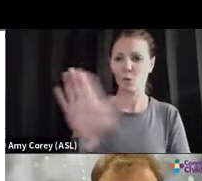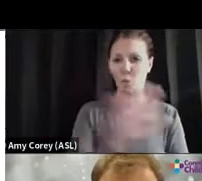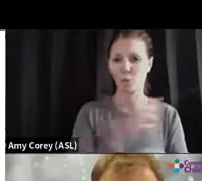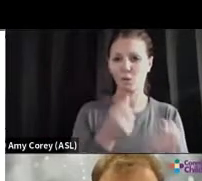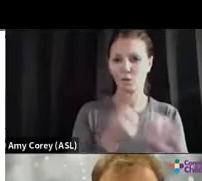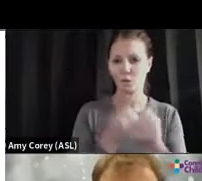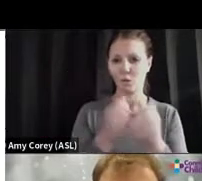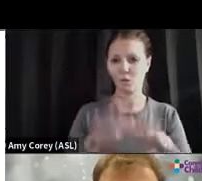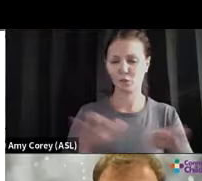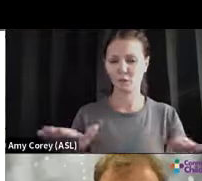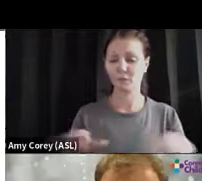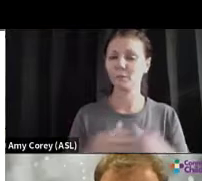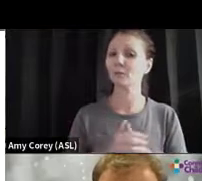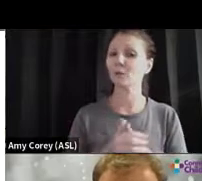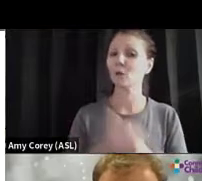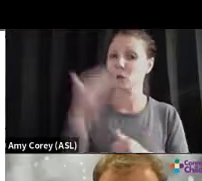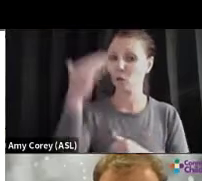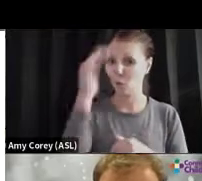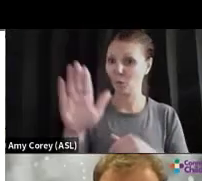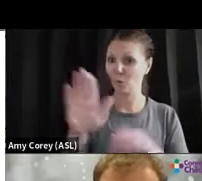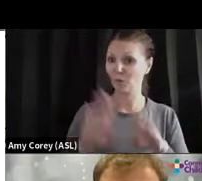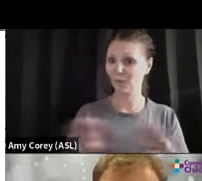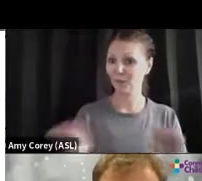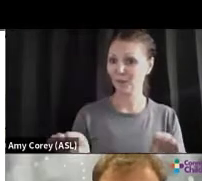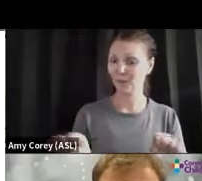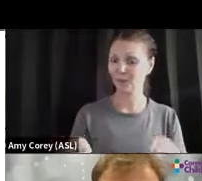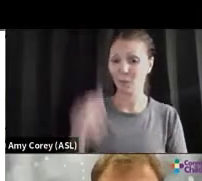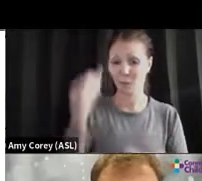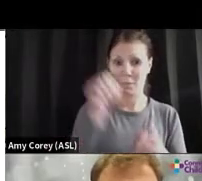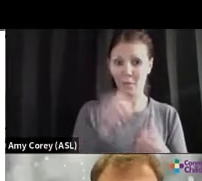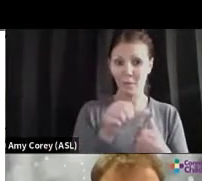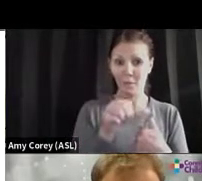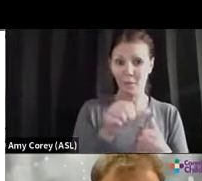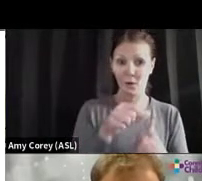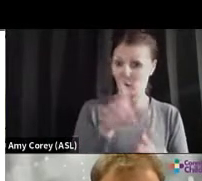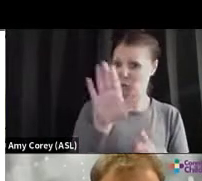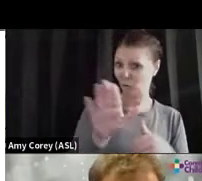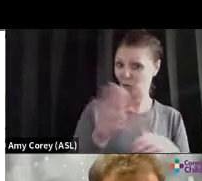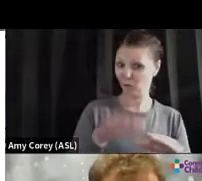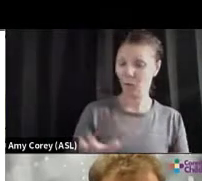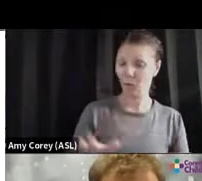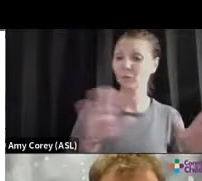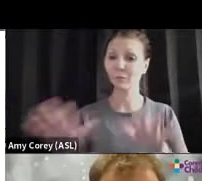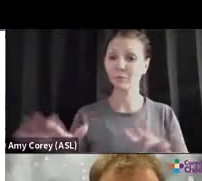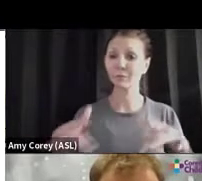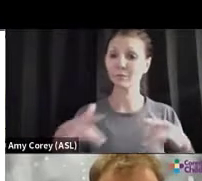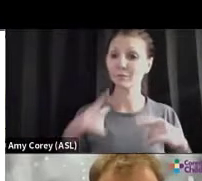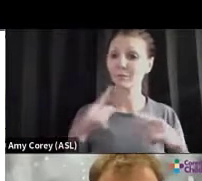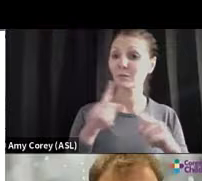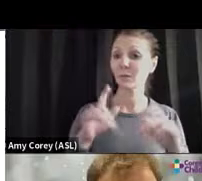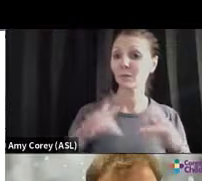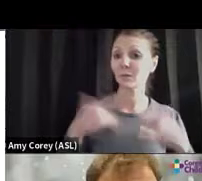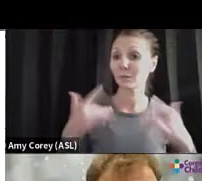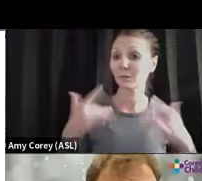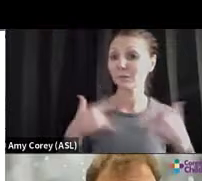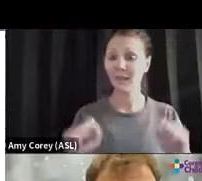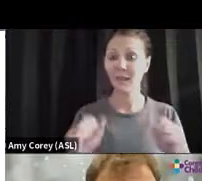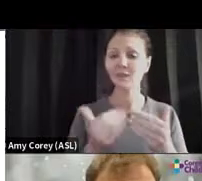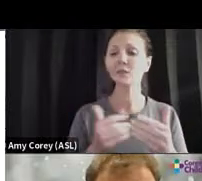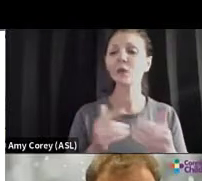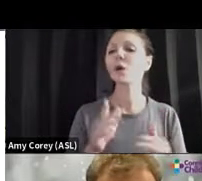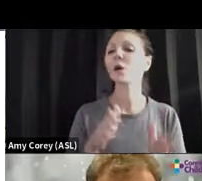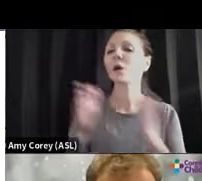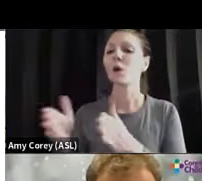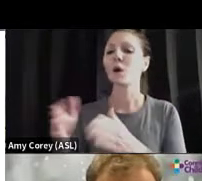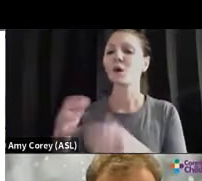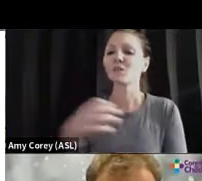Know your child. Are they that easygoing kid who's adventurous? Or are they a little fussy or sensitive, right? Because if they are, we want to pay